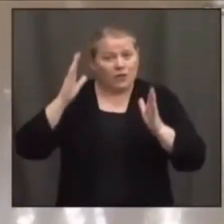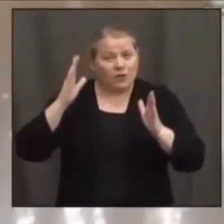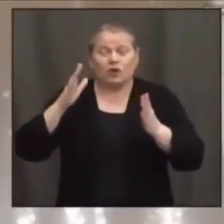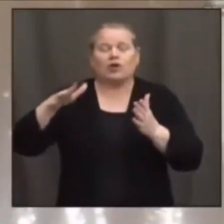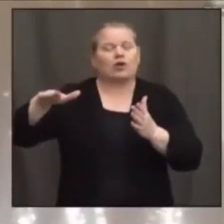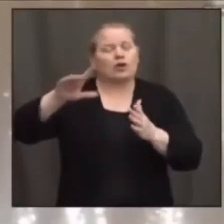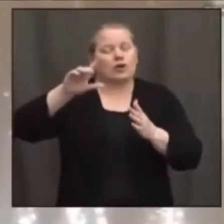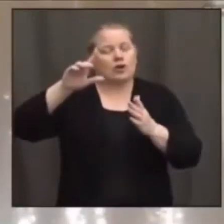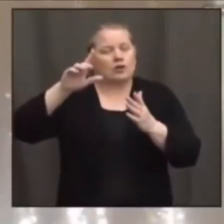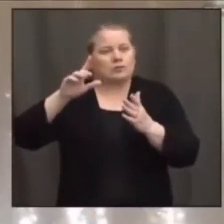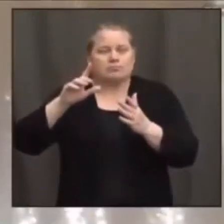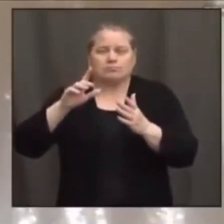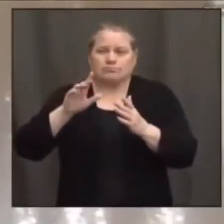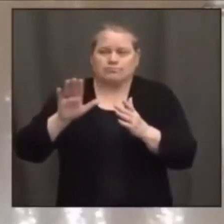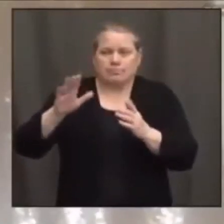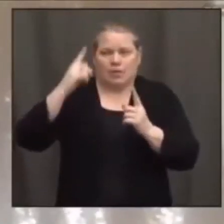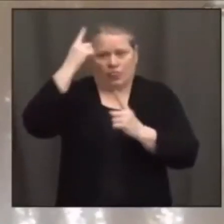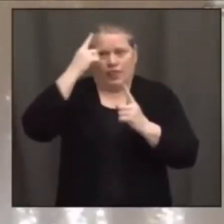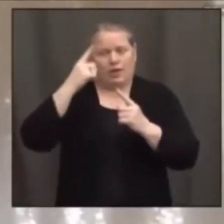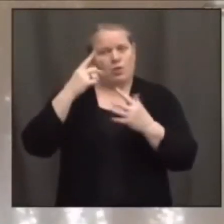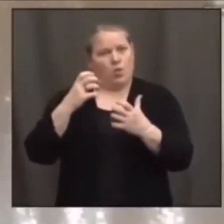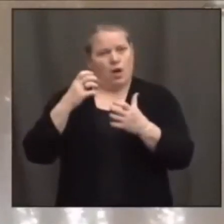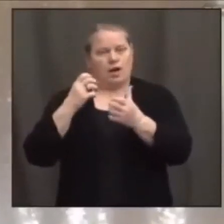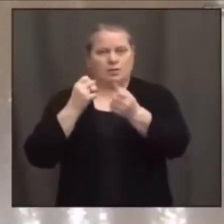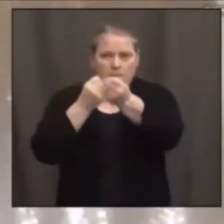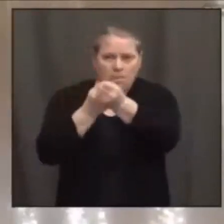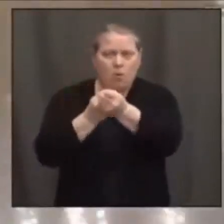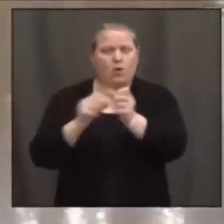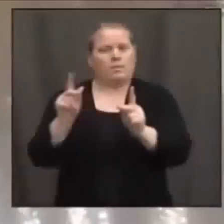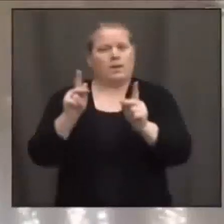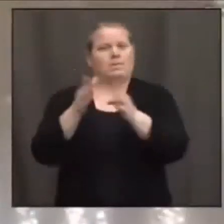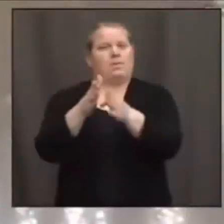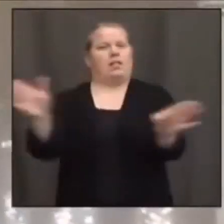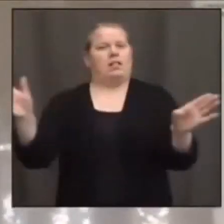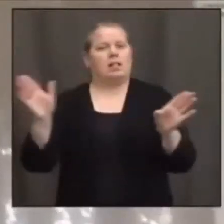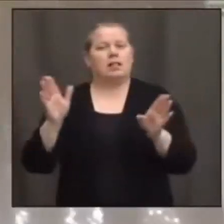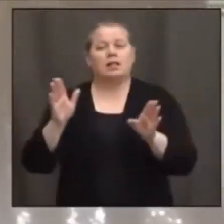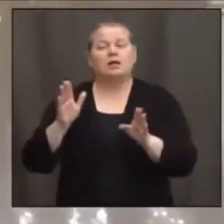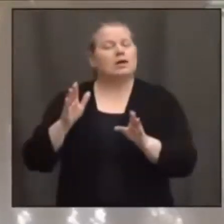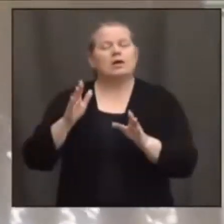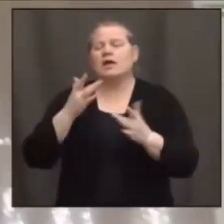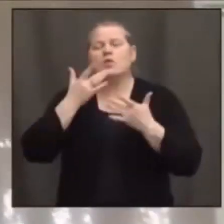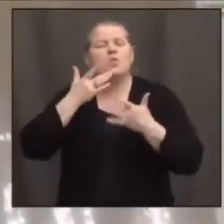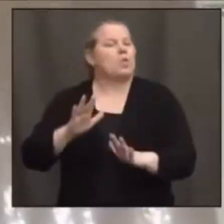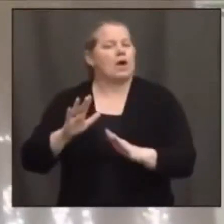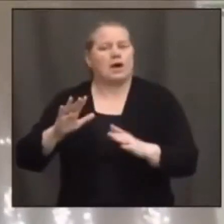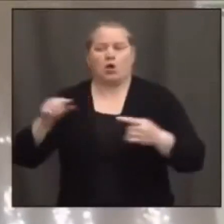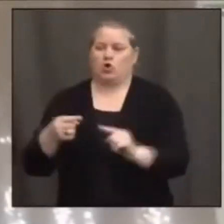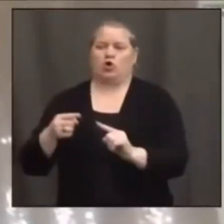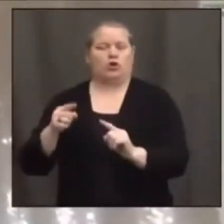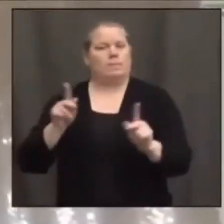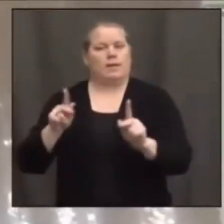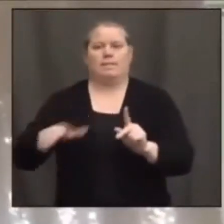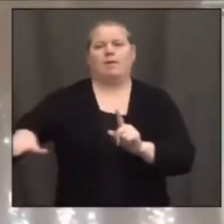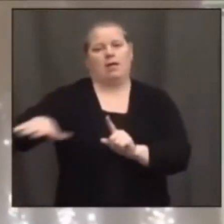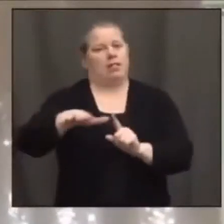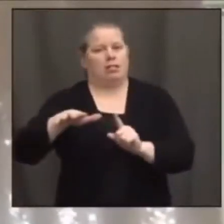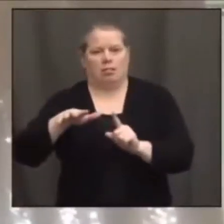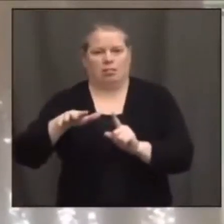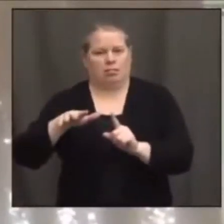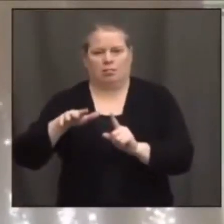heart, and that they would never put a vast majority of the population in harm's way just for some